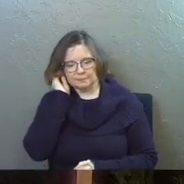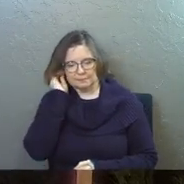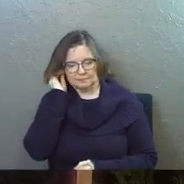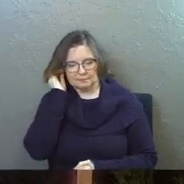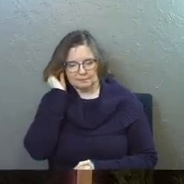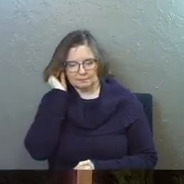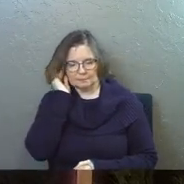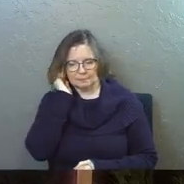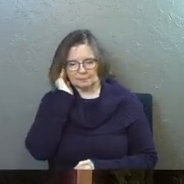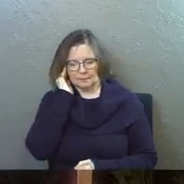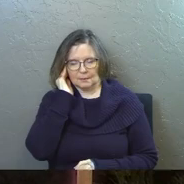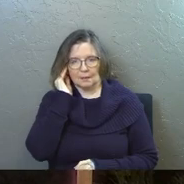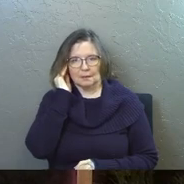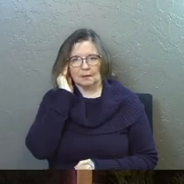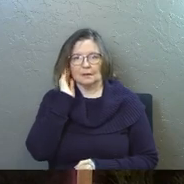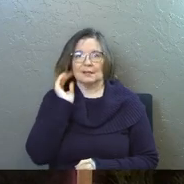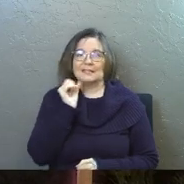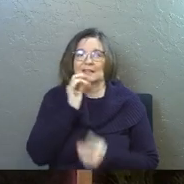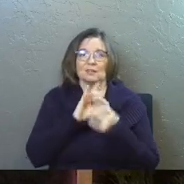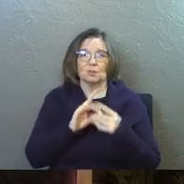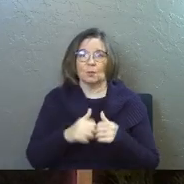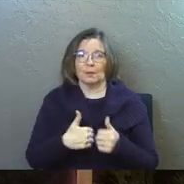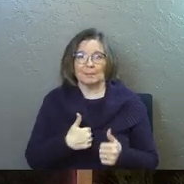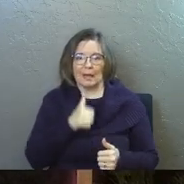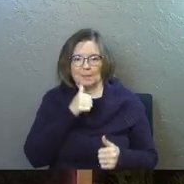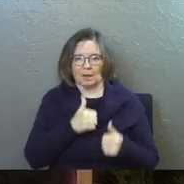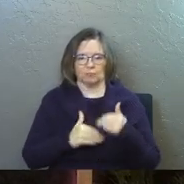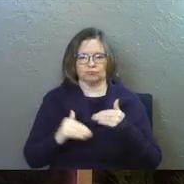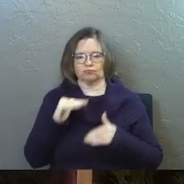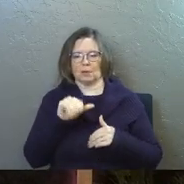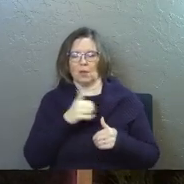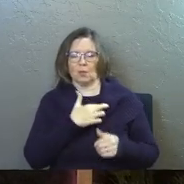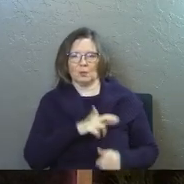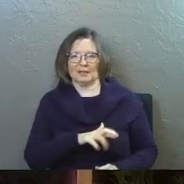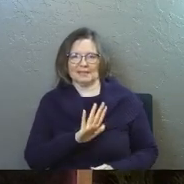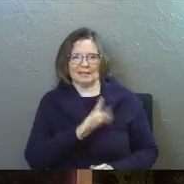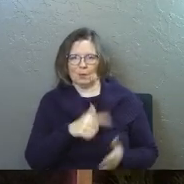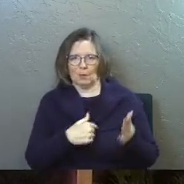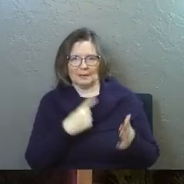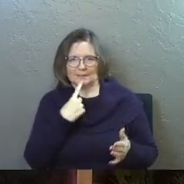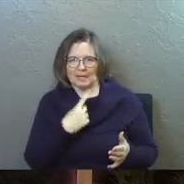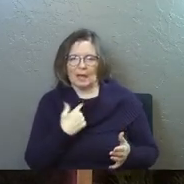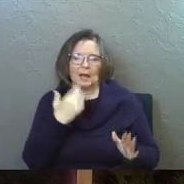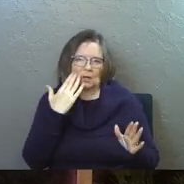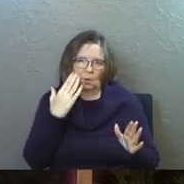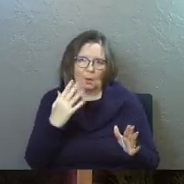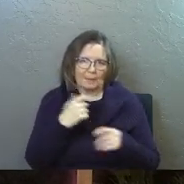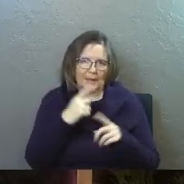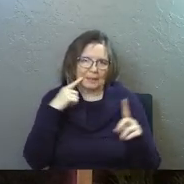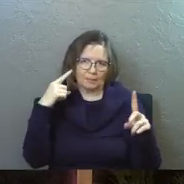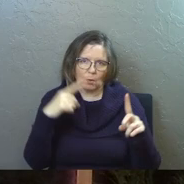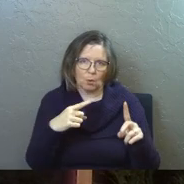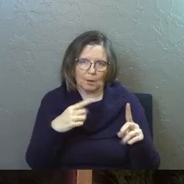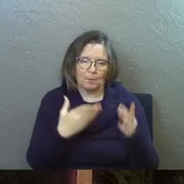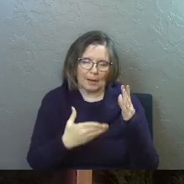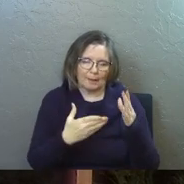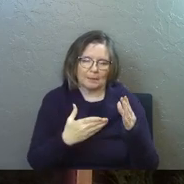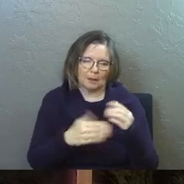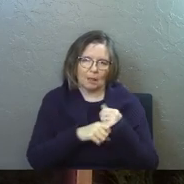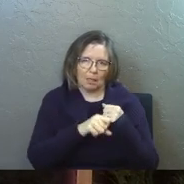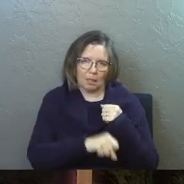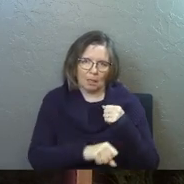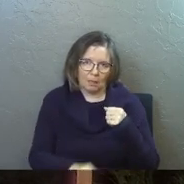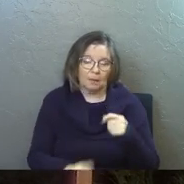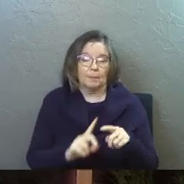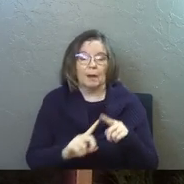associated with me. I am not somehow superior to the other religions. That's not what I'm saying. And I know I'm making this point probably a little